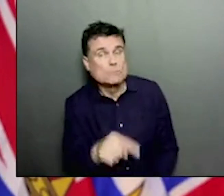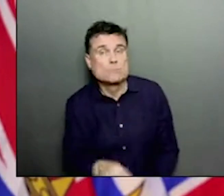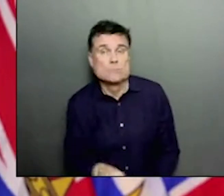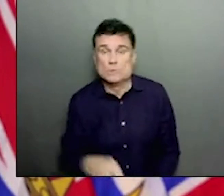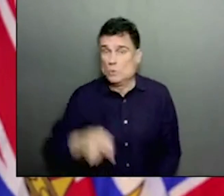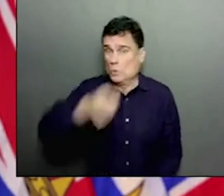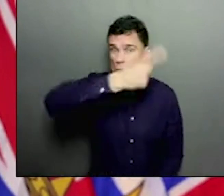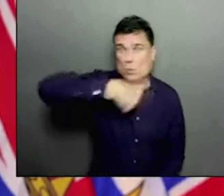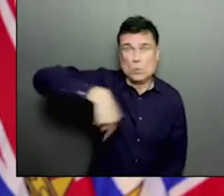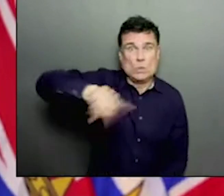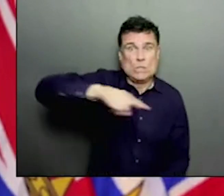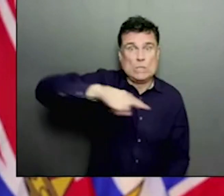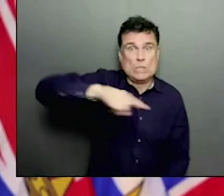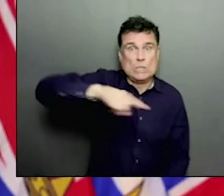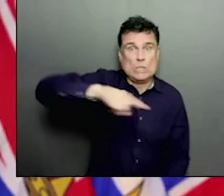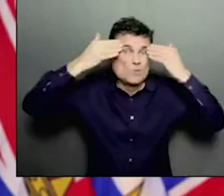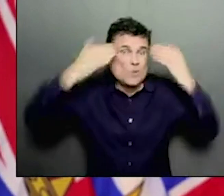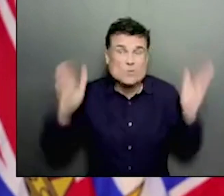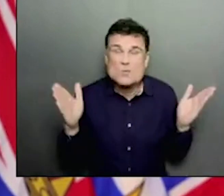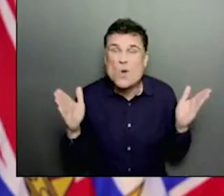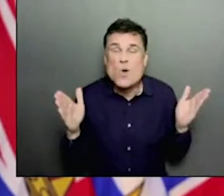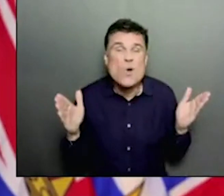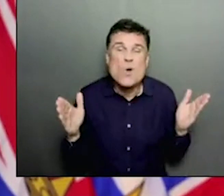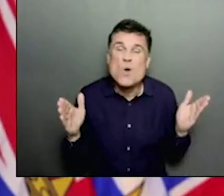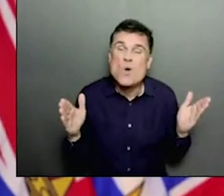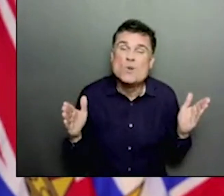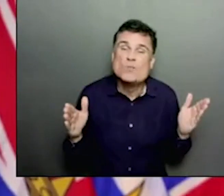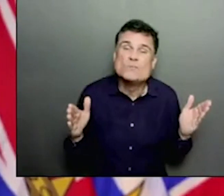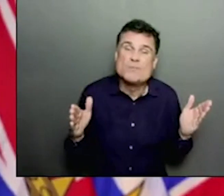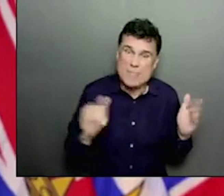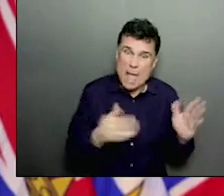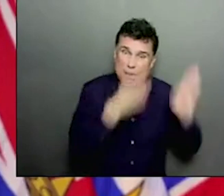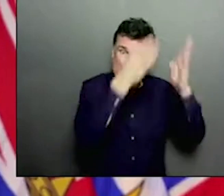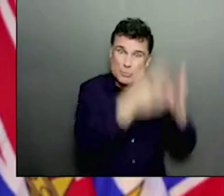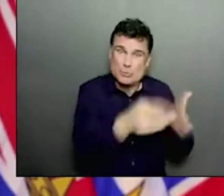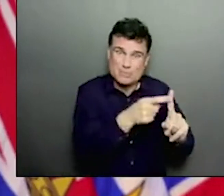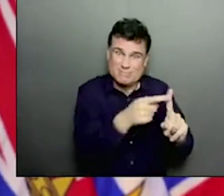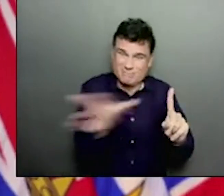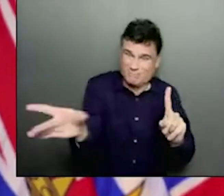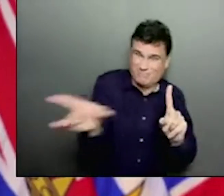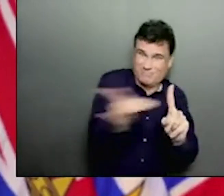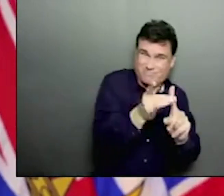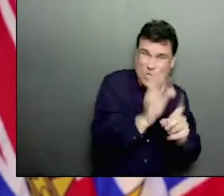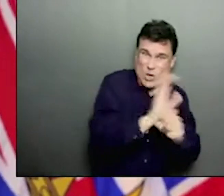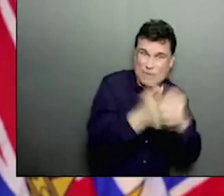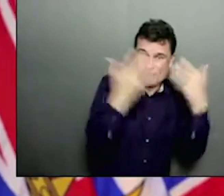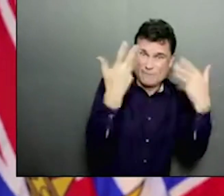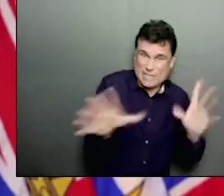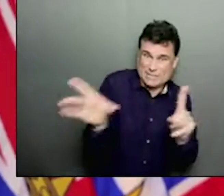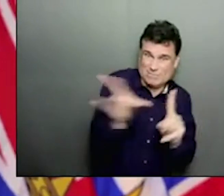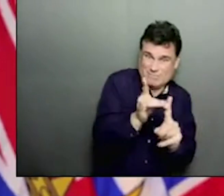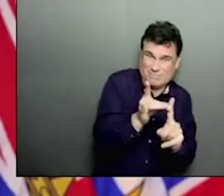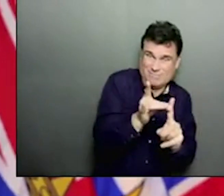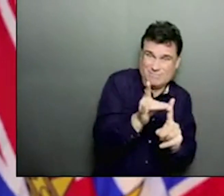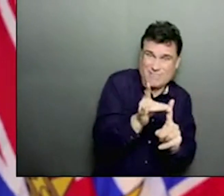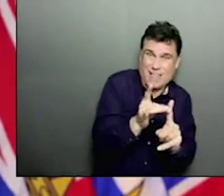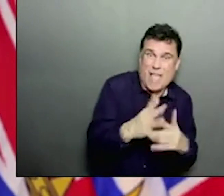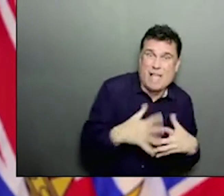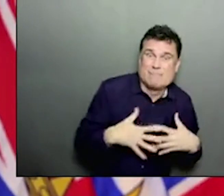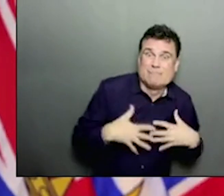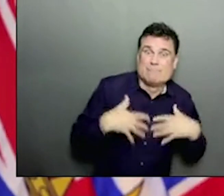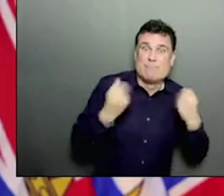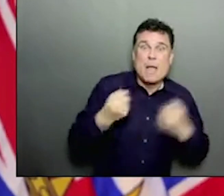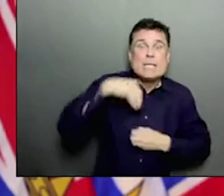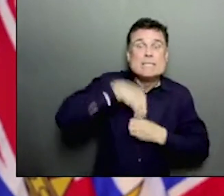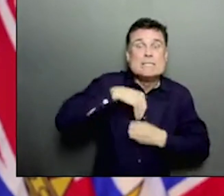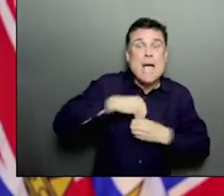after infection lasts, but we do know it's probably for at least a few months. So somebody who had it, a confirmed infection